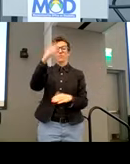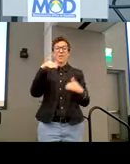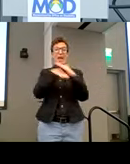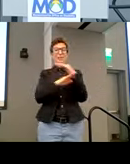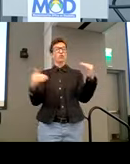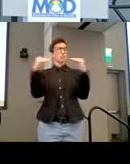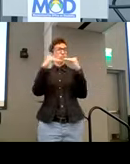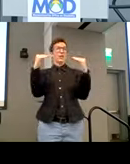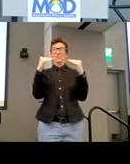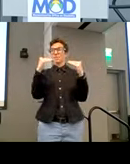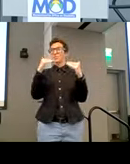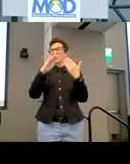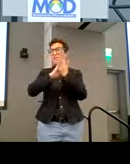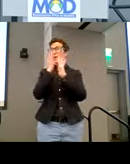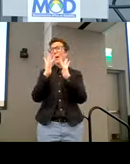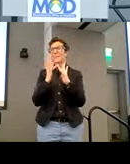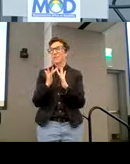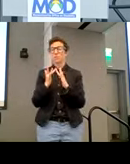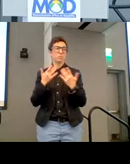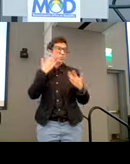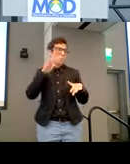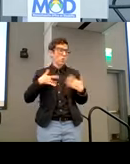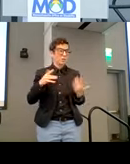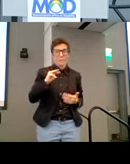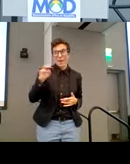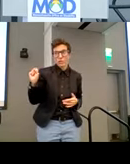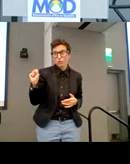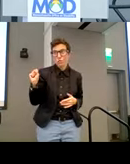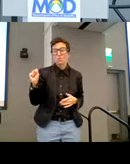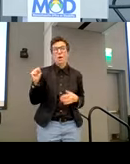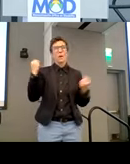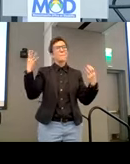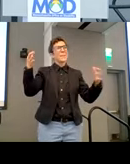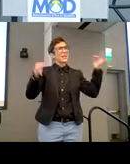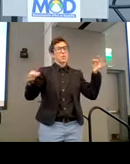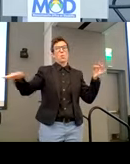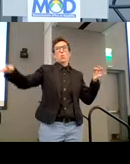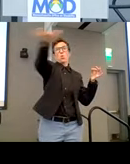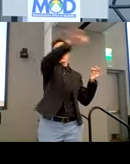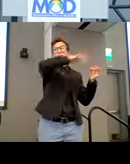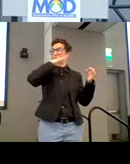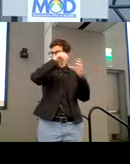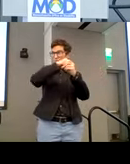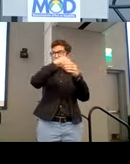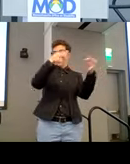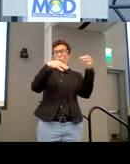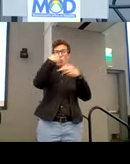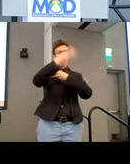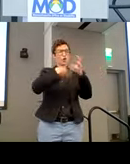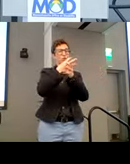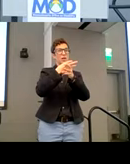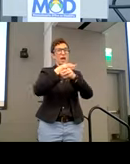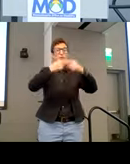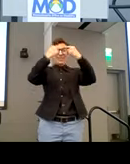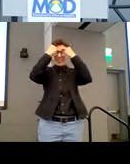is going digital. I don't know what's happening in Massachusetts, but many, many courts, those of you involved in that space really need to look